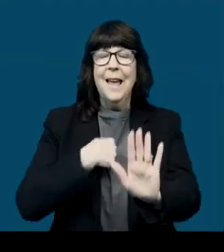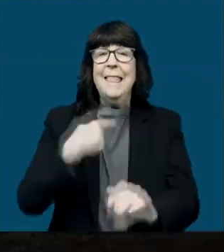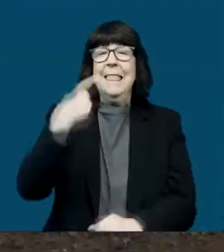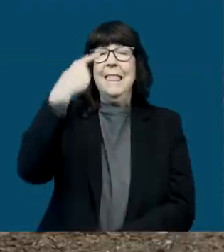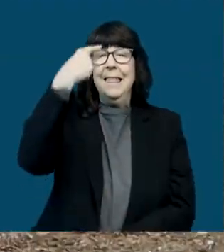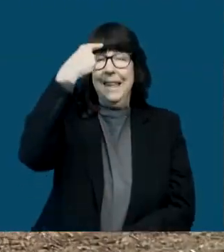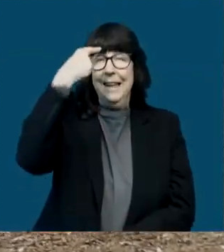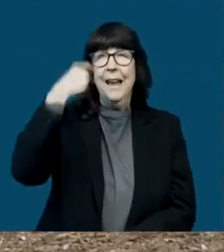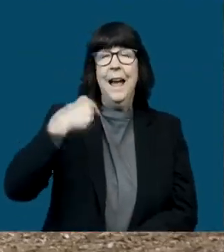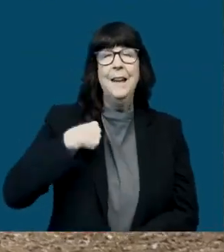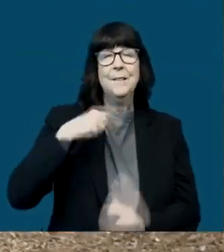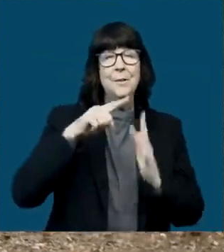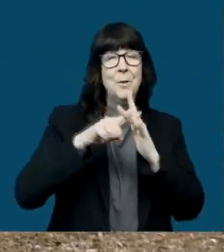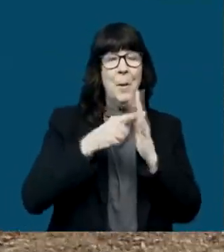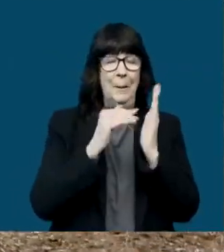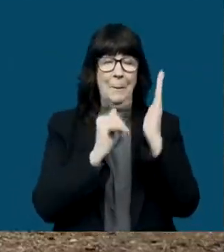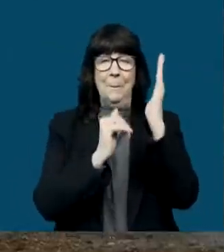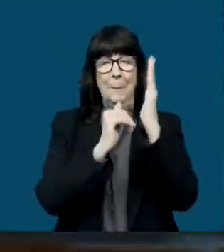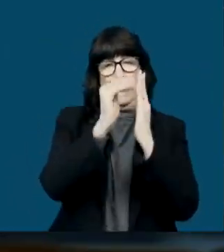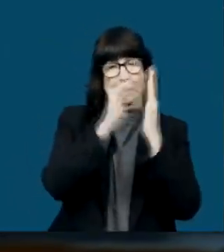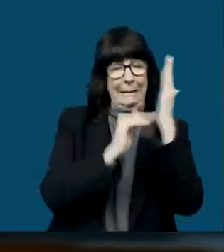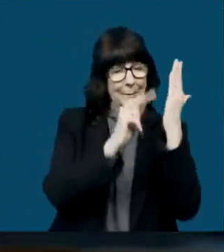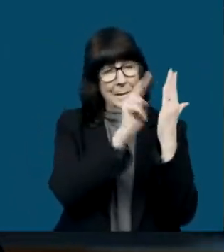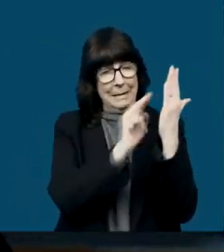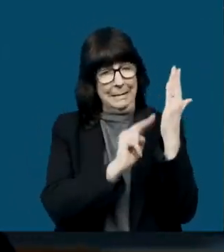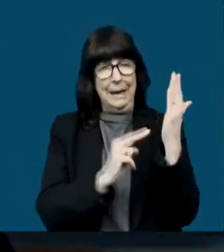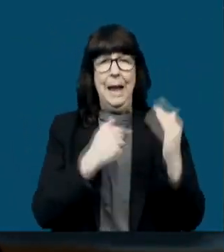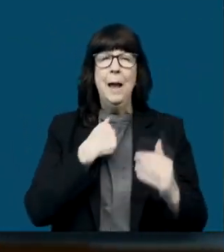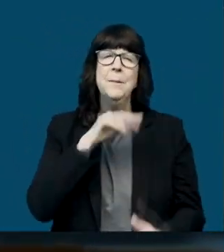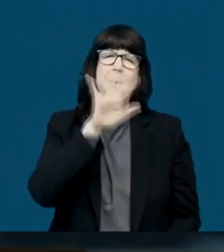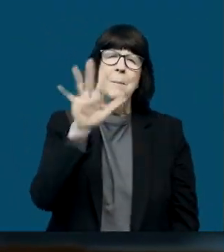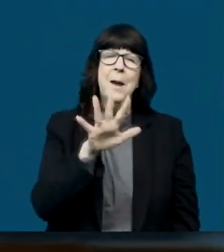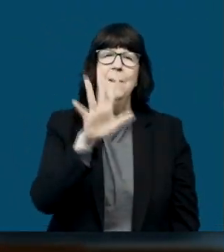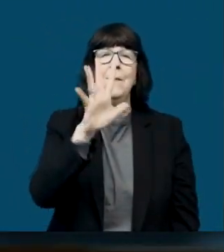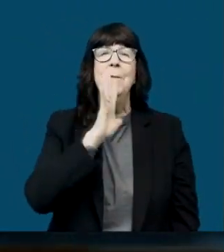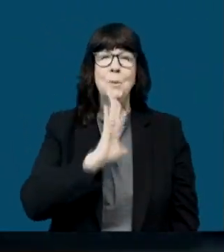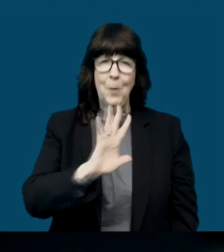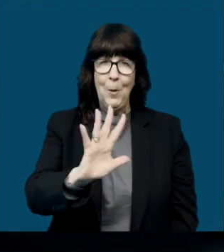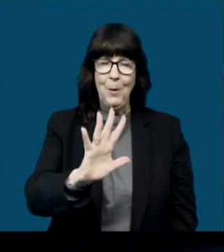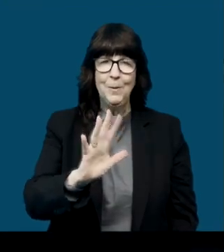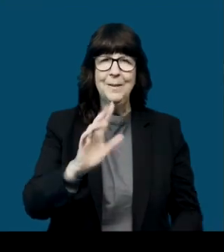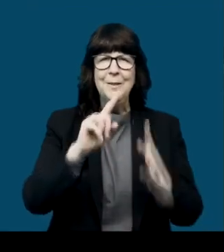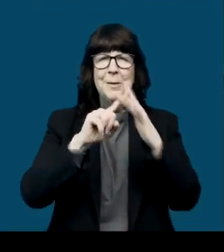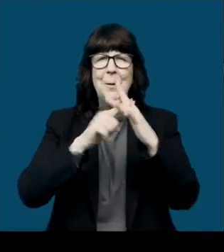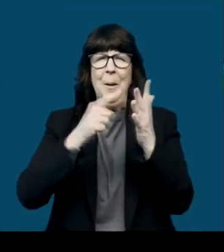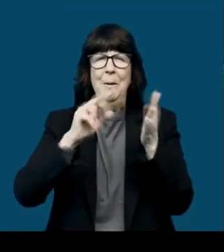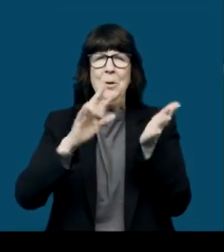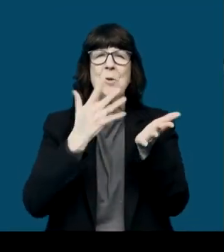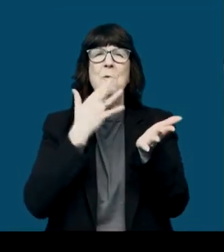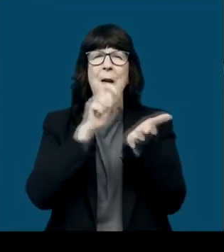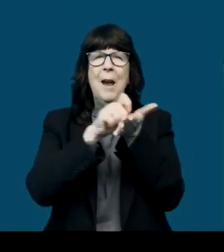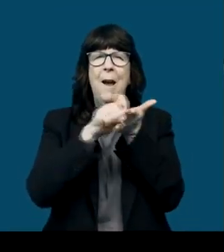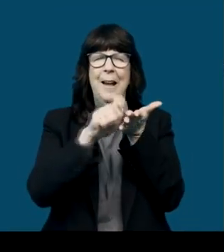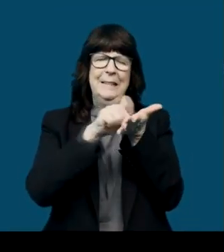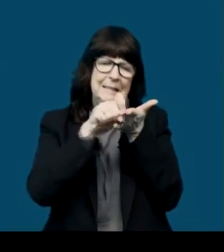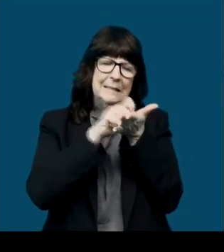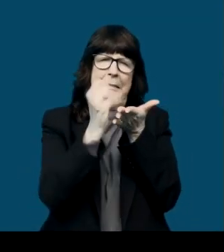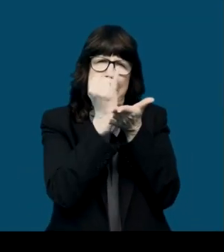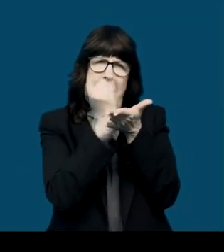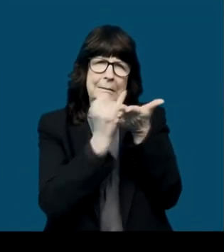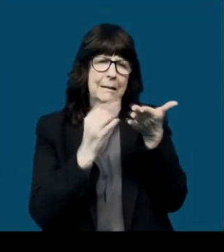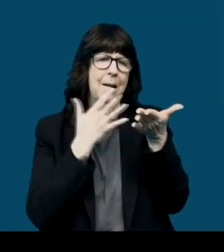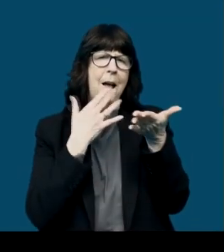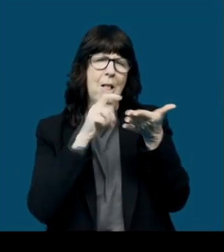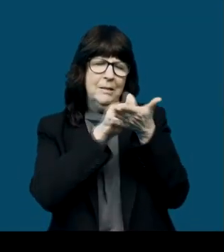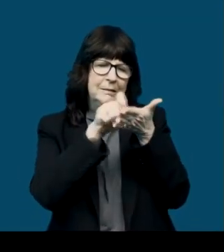I think I started painting them when I was like about five, but it started with crayons and coloring books.